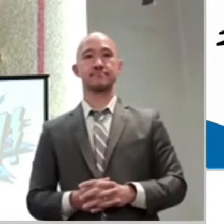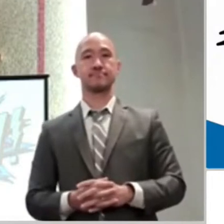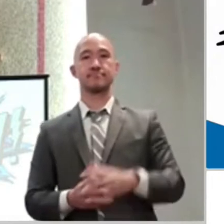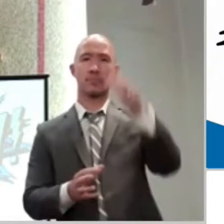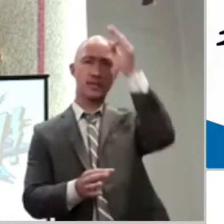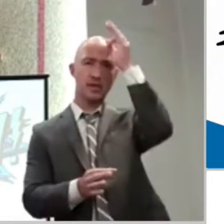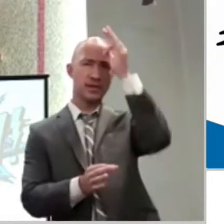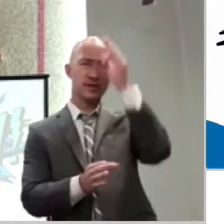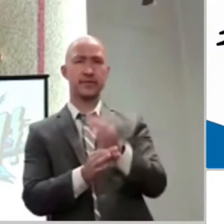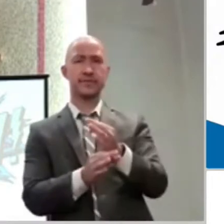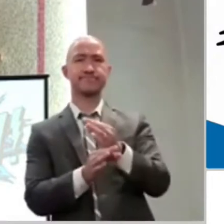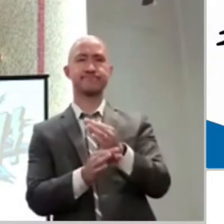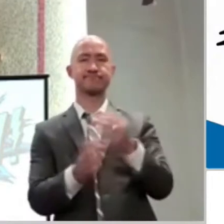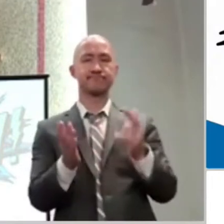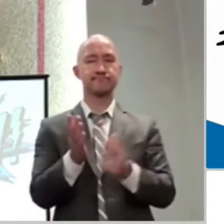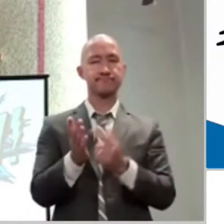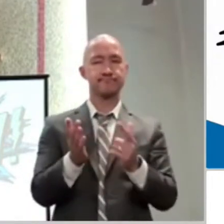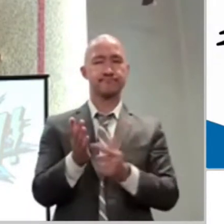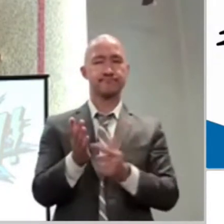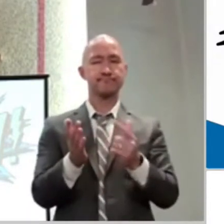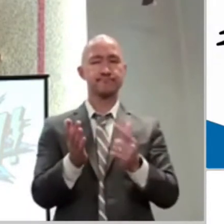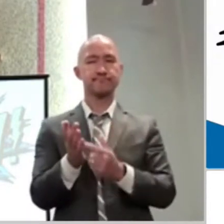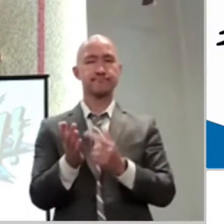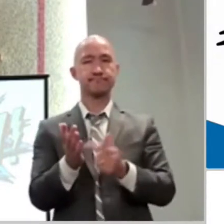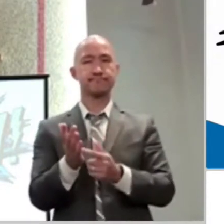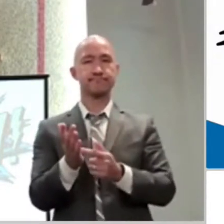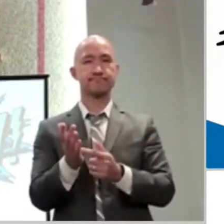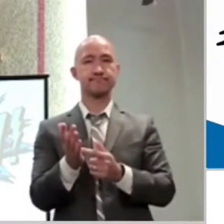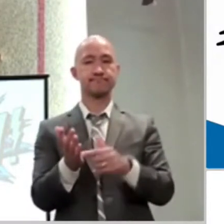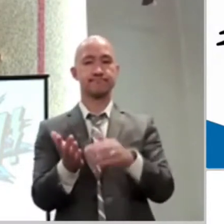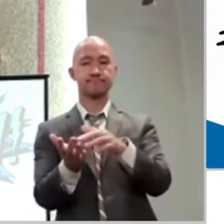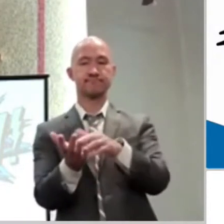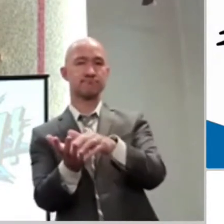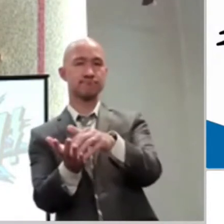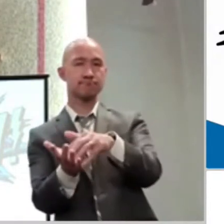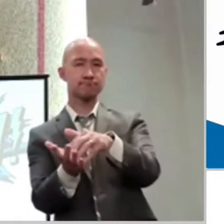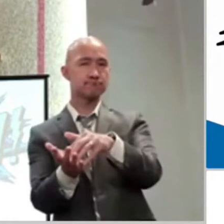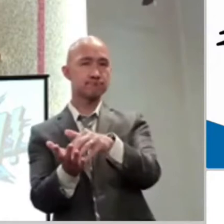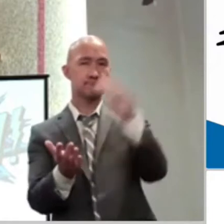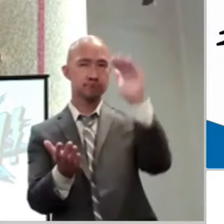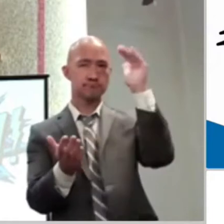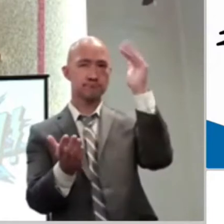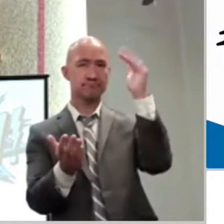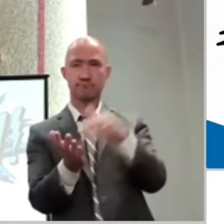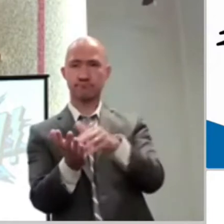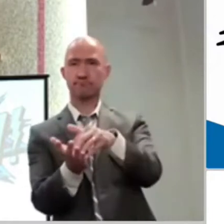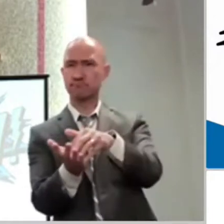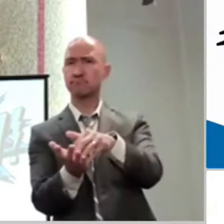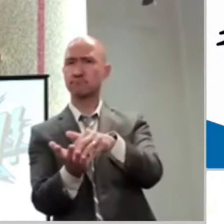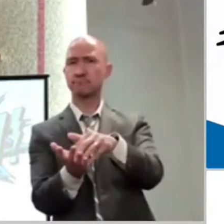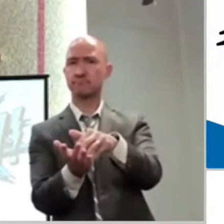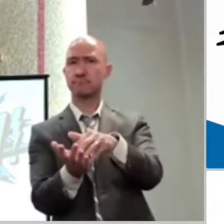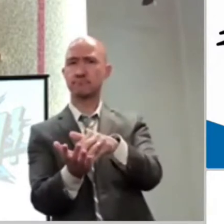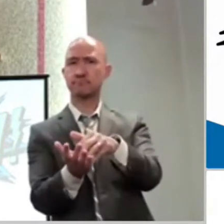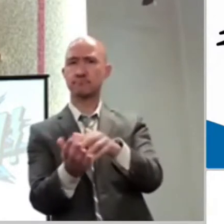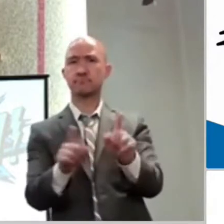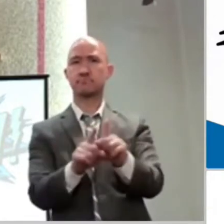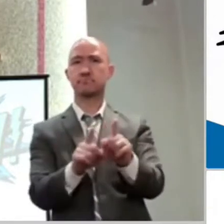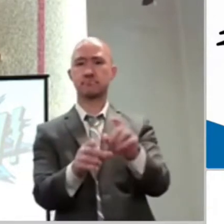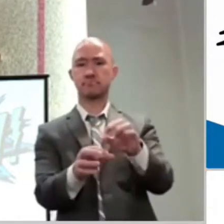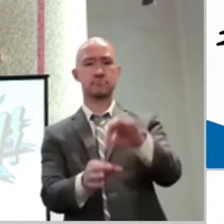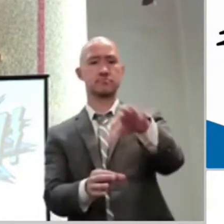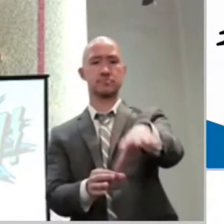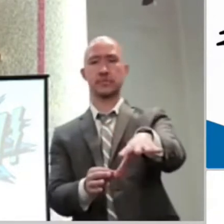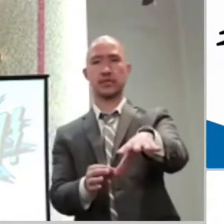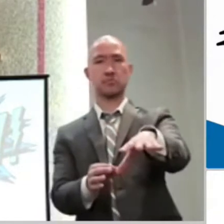plant. I mean, using the plant analogy, a little sapling, a little plant is quite fragile. It's acceptable to all kinds